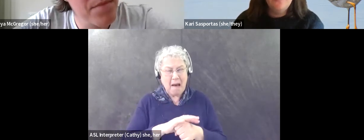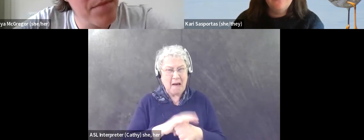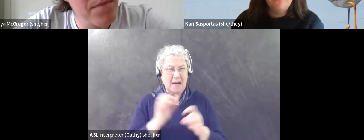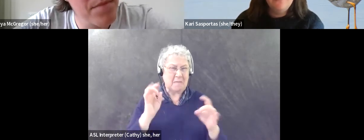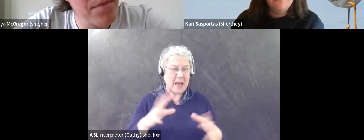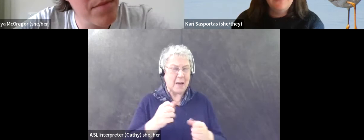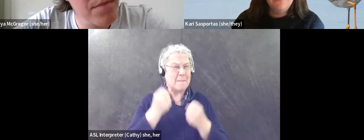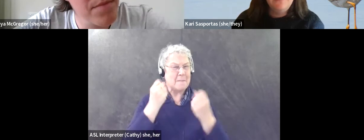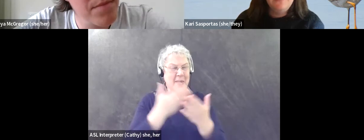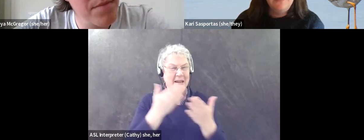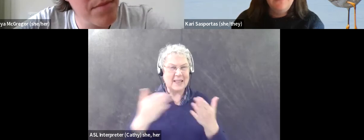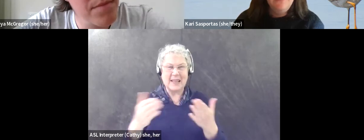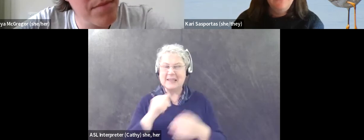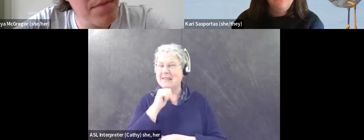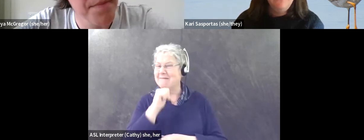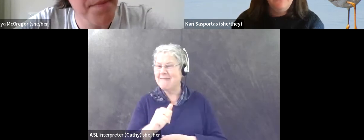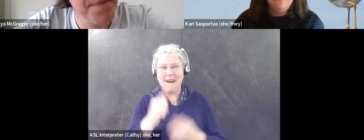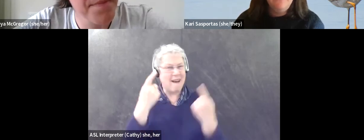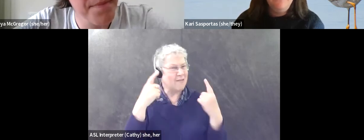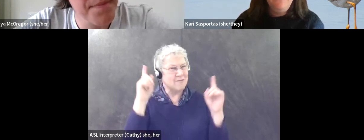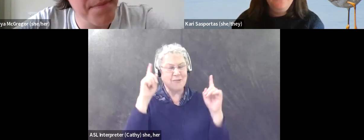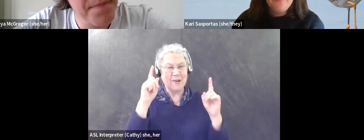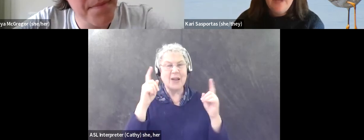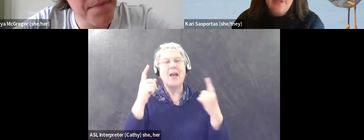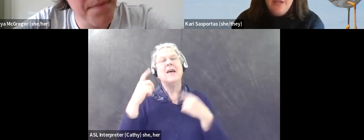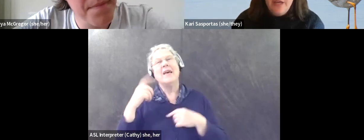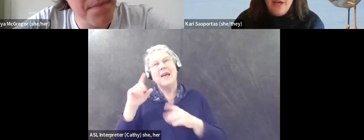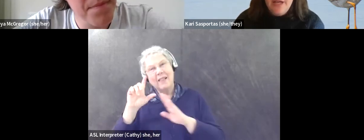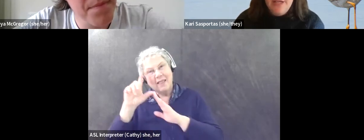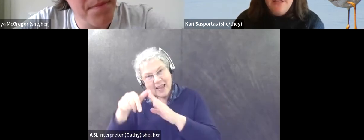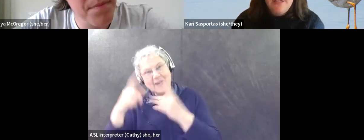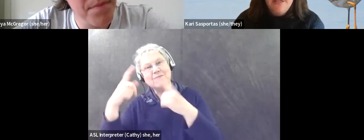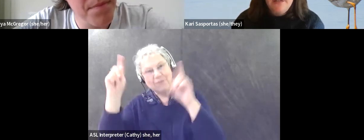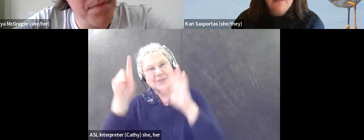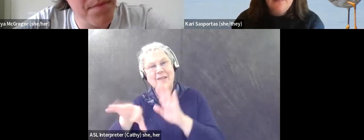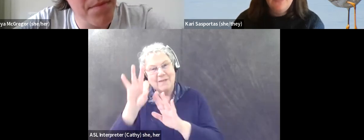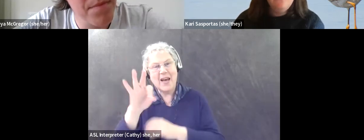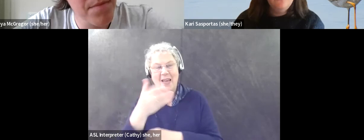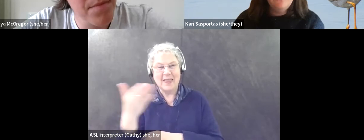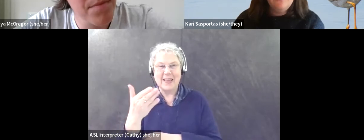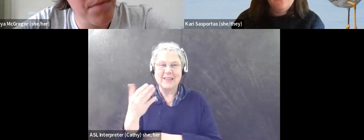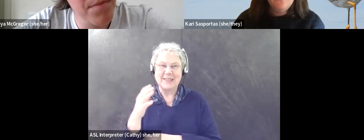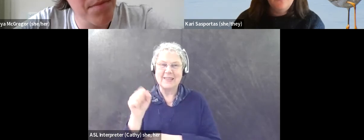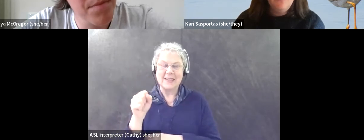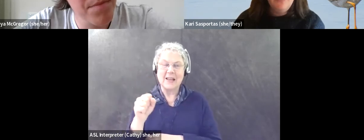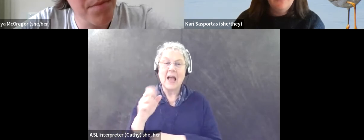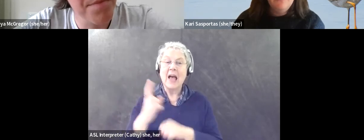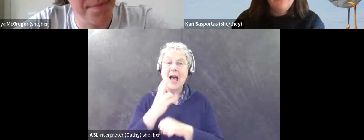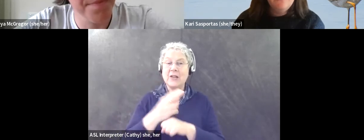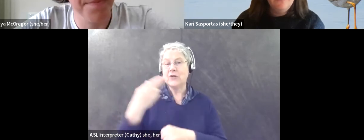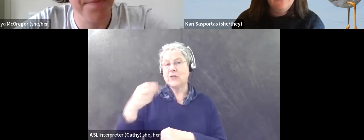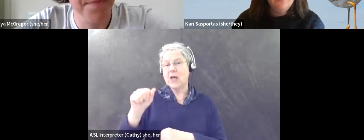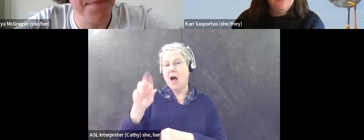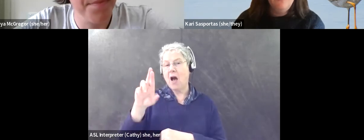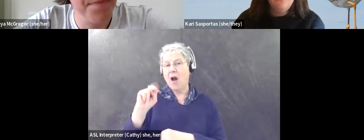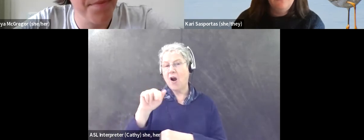didn't work to find something that did. Um, I, I do wear a harness for my binoculars